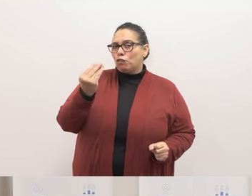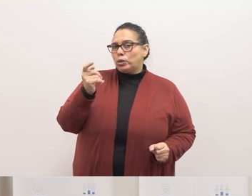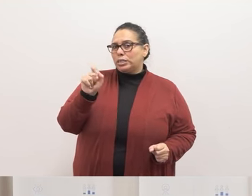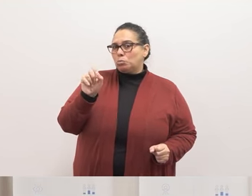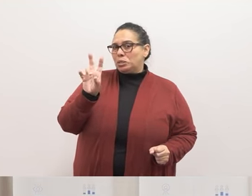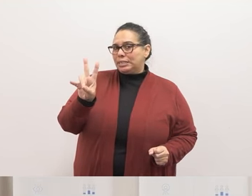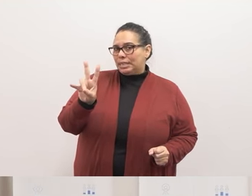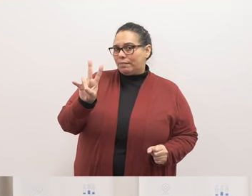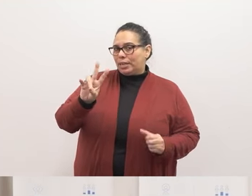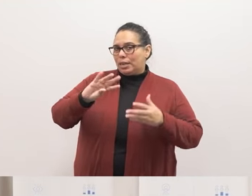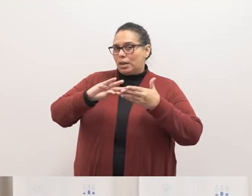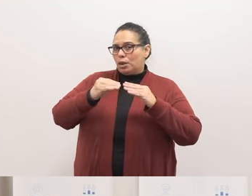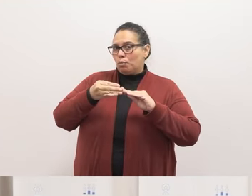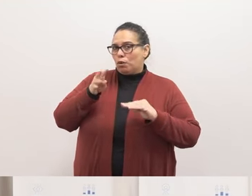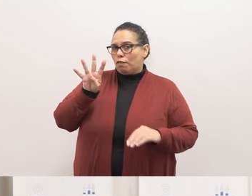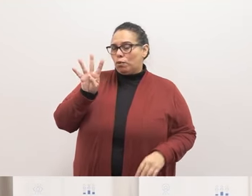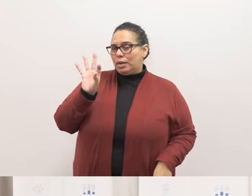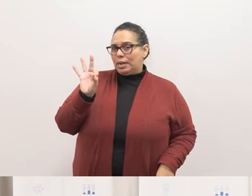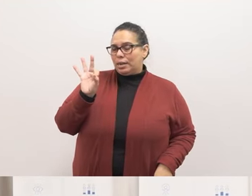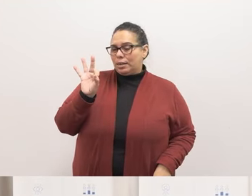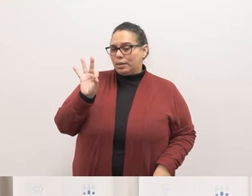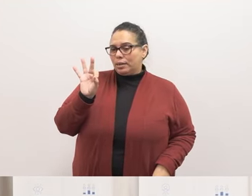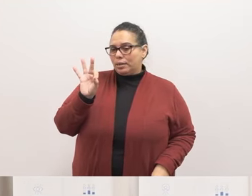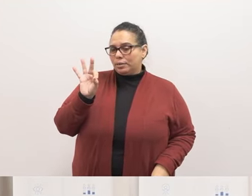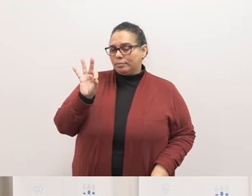.7 number 49